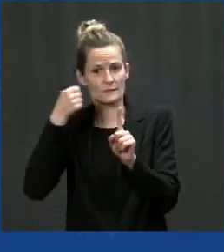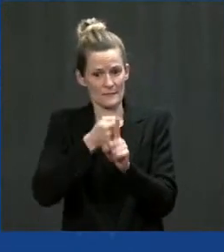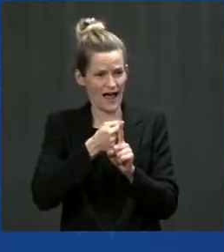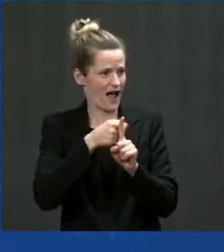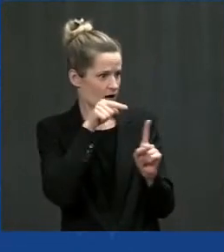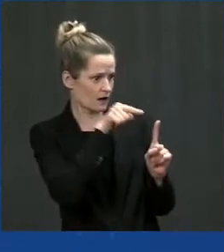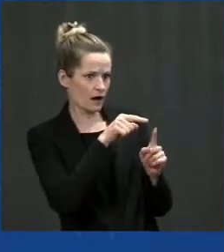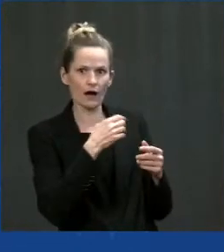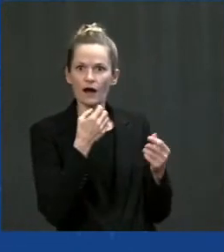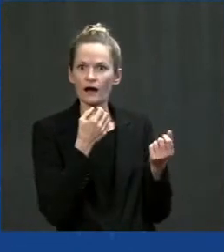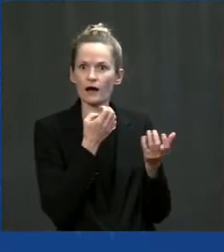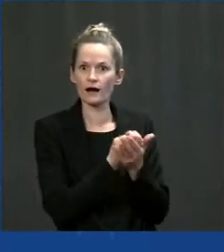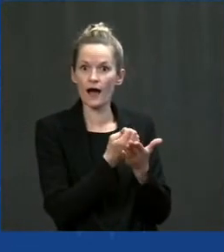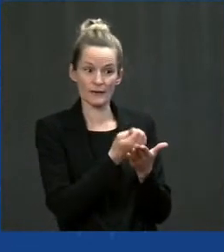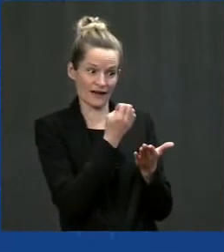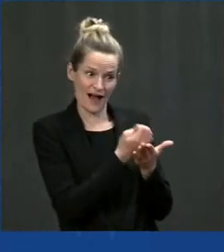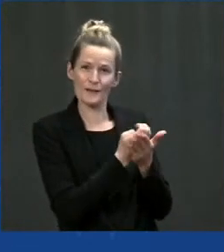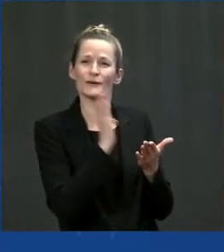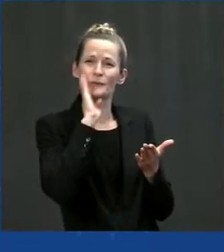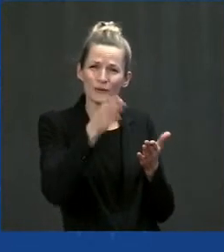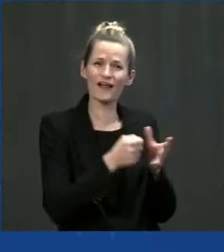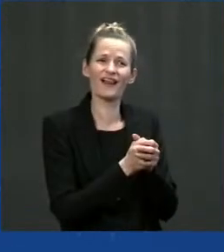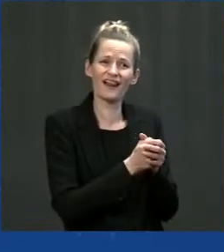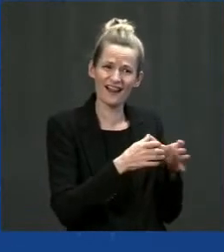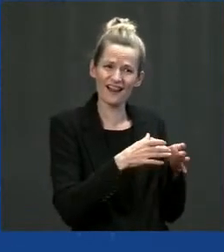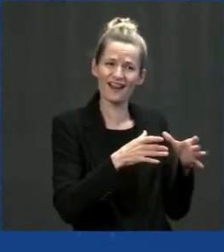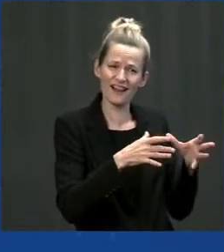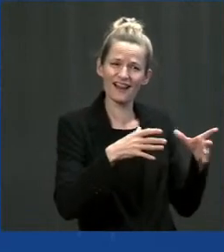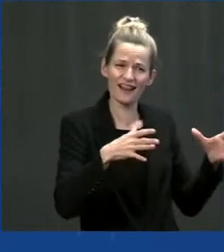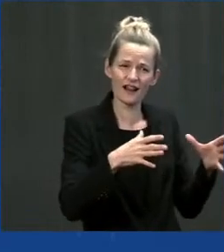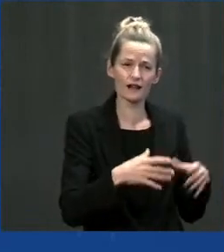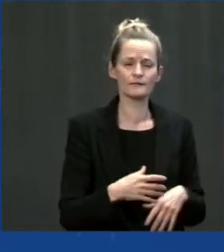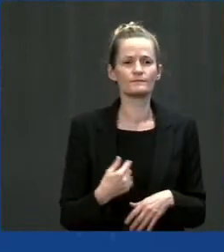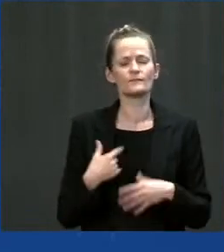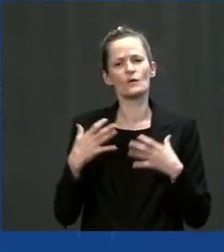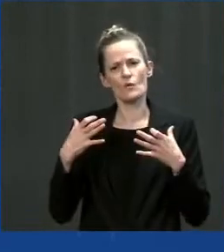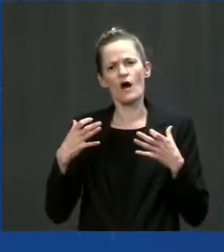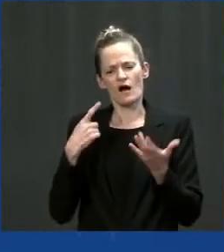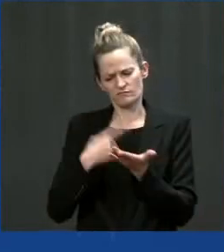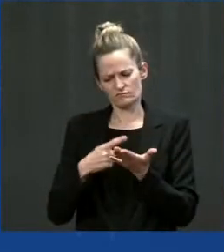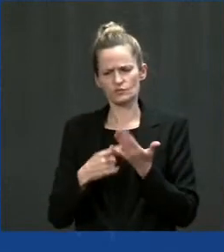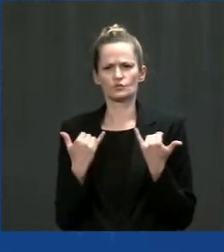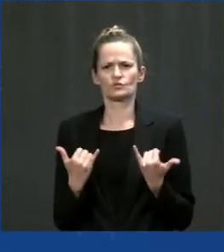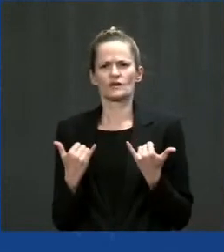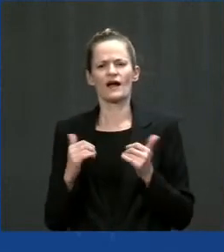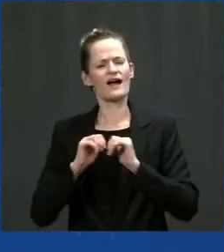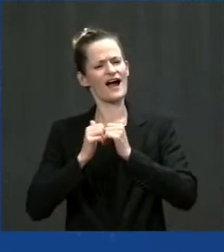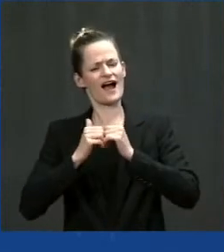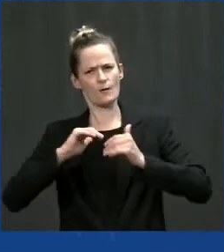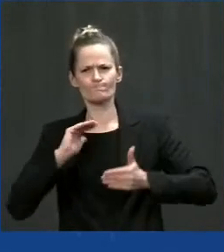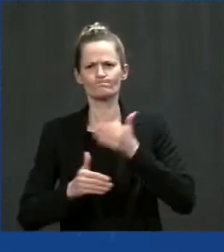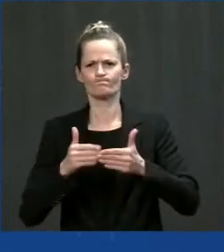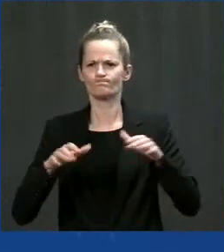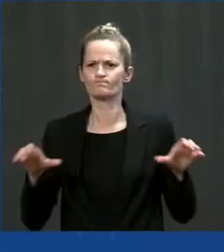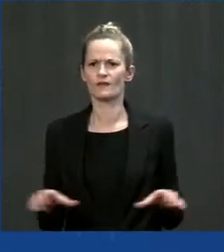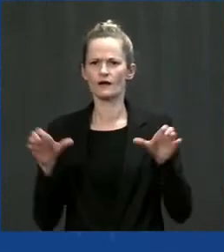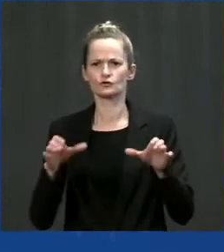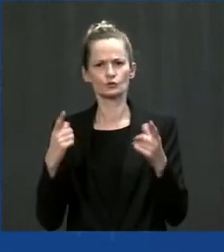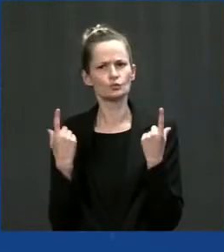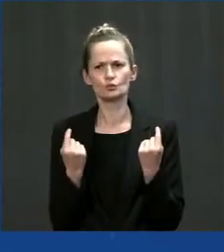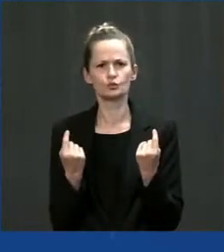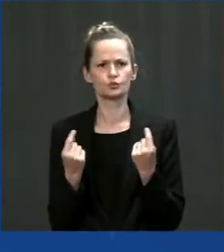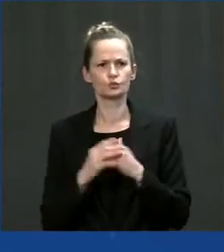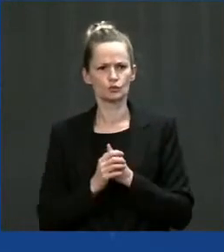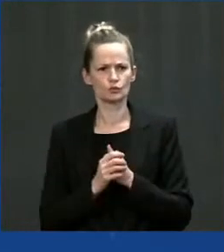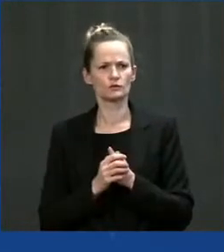just have to act. And that's what I want to talk about today. I want to hear from you about these investments, what they're going to mean for